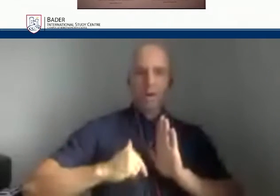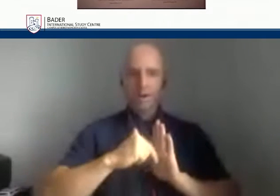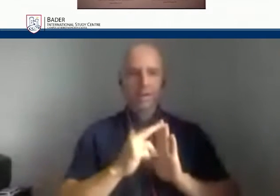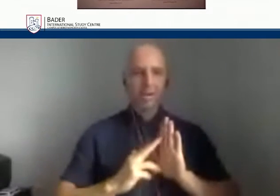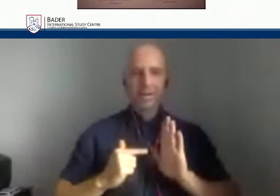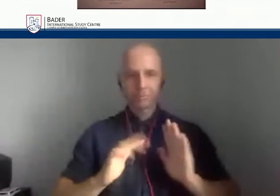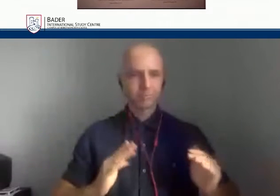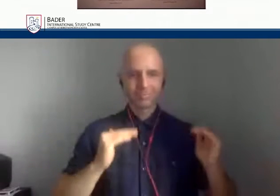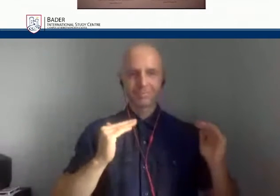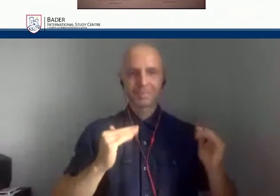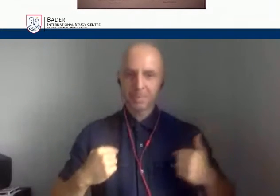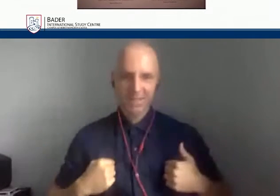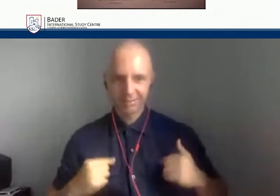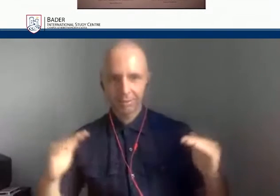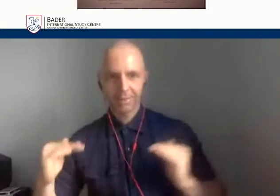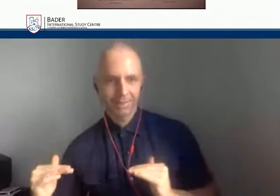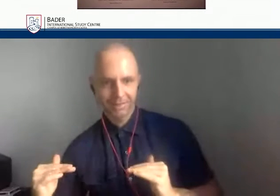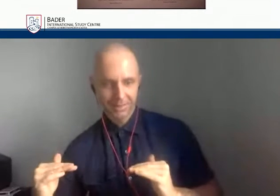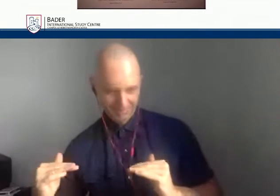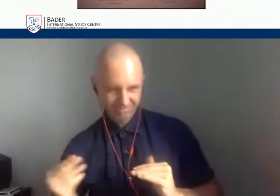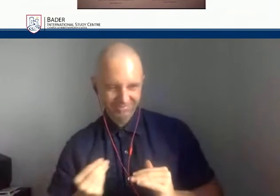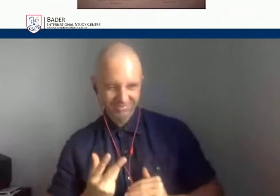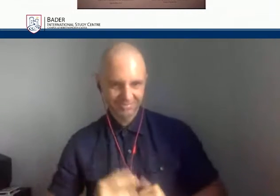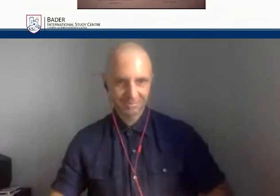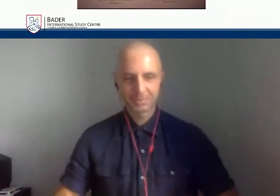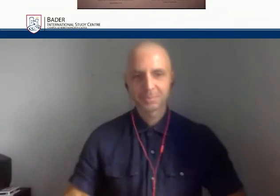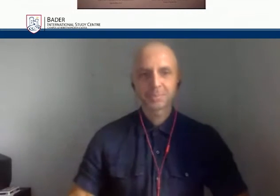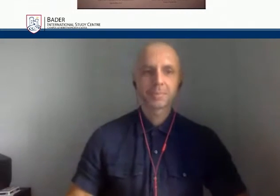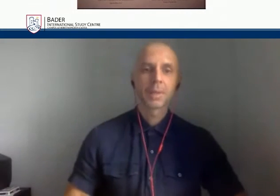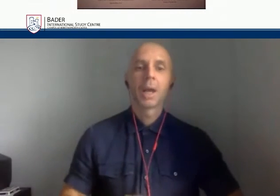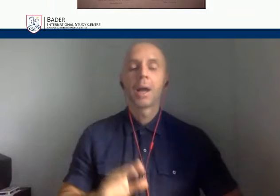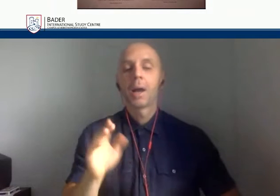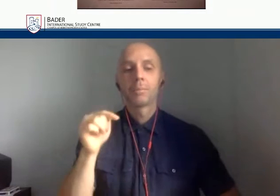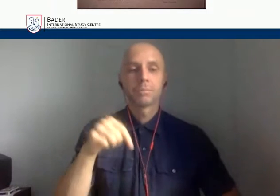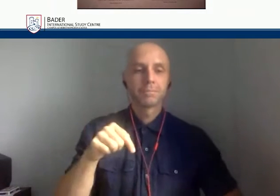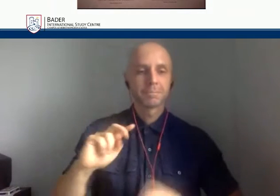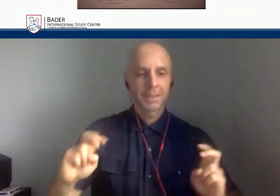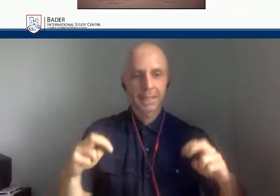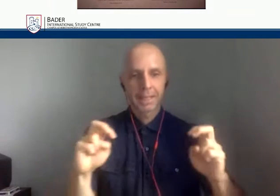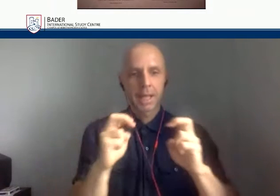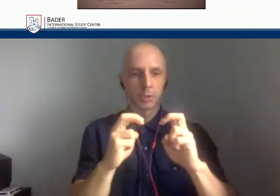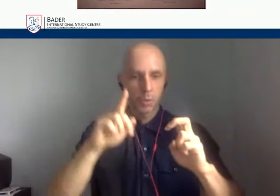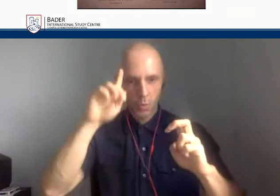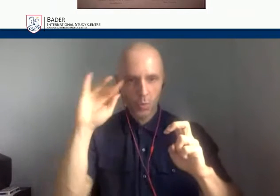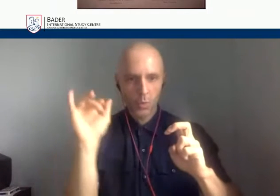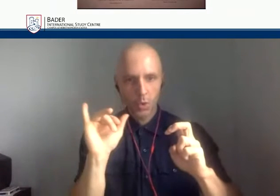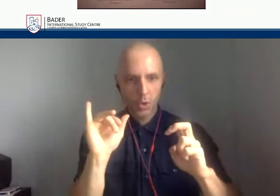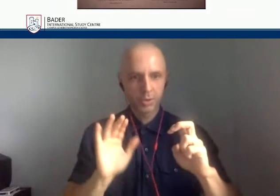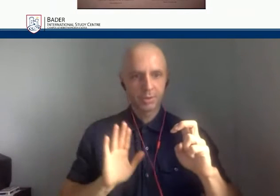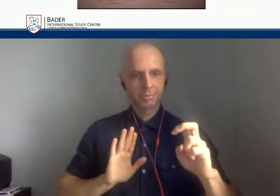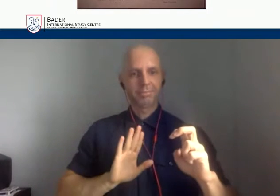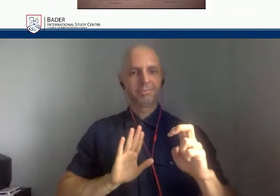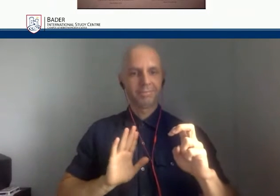So what about the castle? What was daily life like for the people in Hirstman Sioux Castle? Well